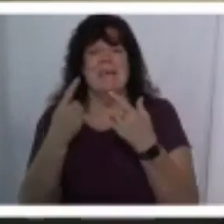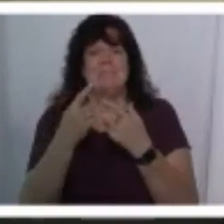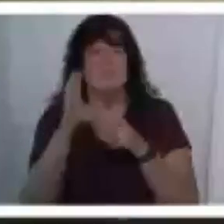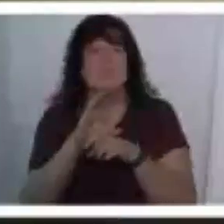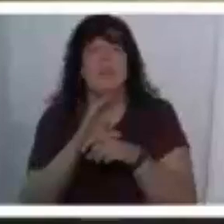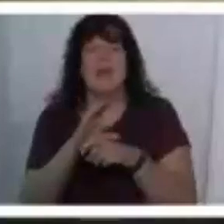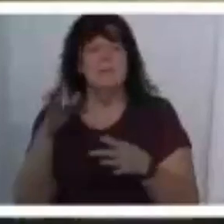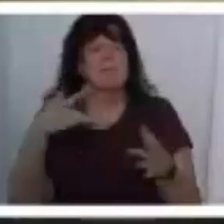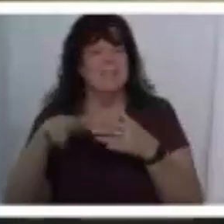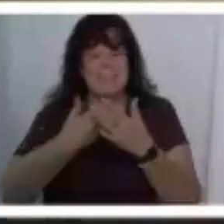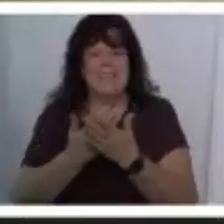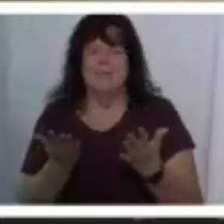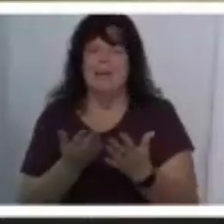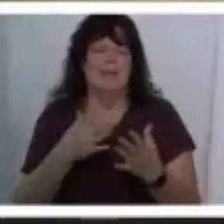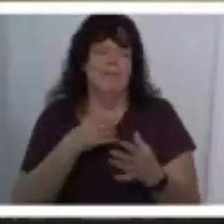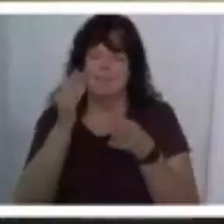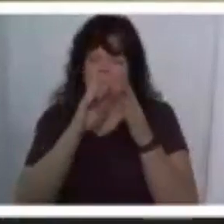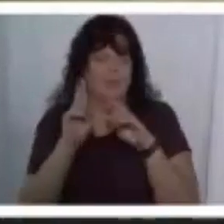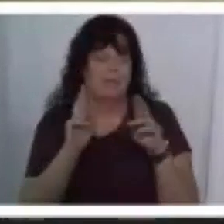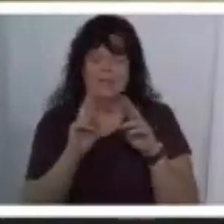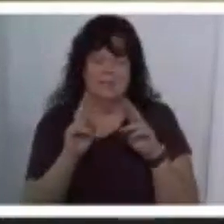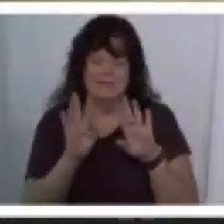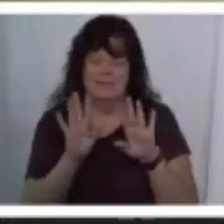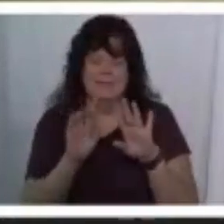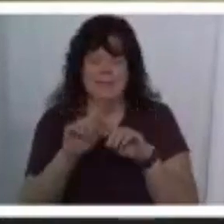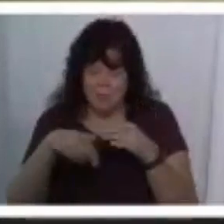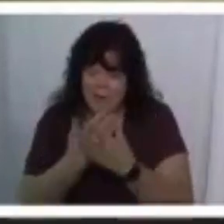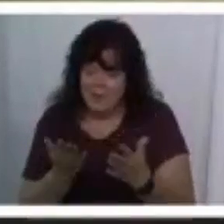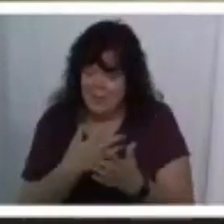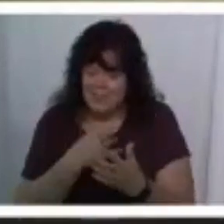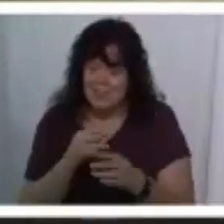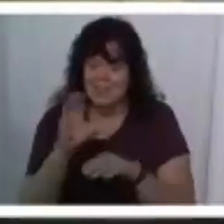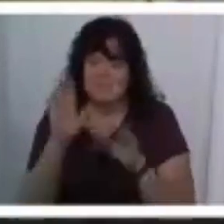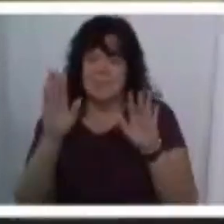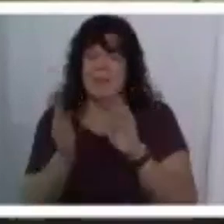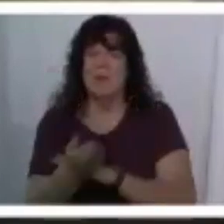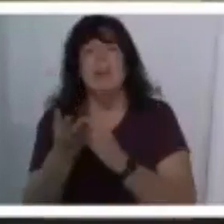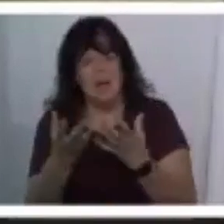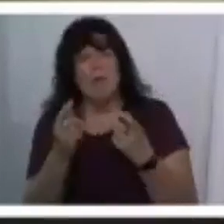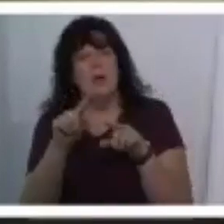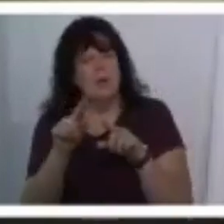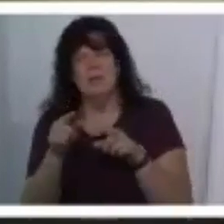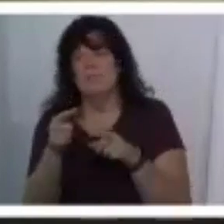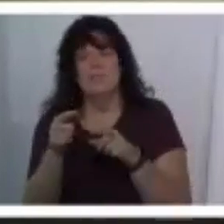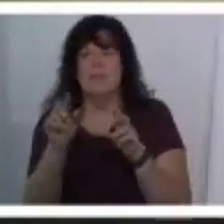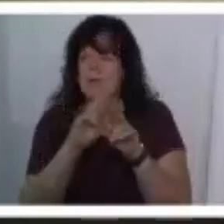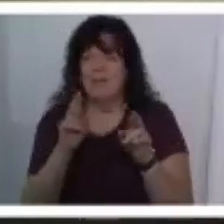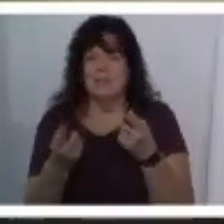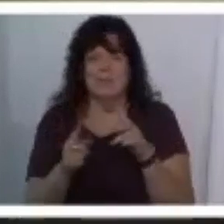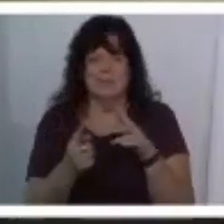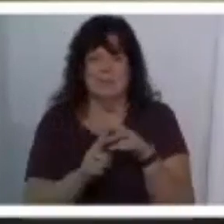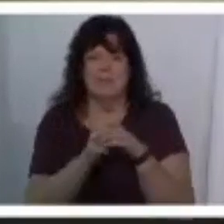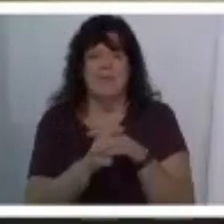look forward to getting here i don't like getting ready i don't know what it is about sunday mornings but i don't want to get ready i just want to be here so i was